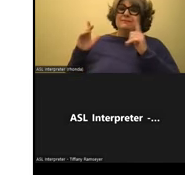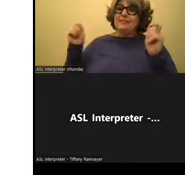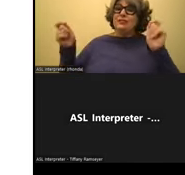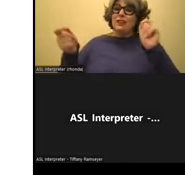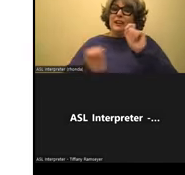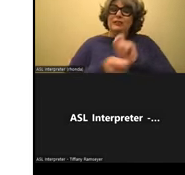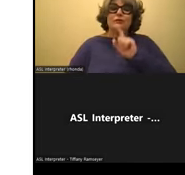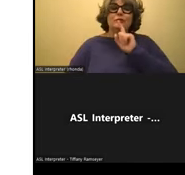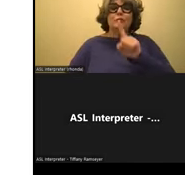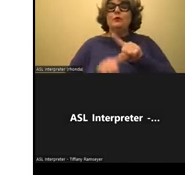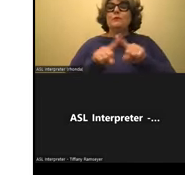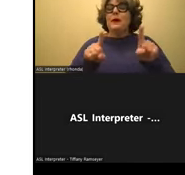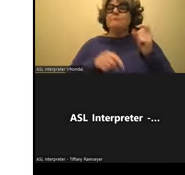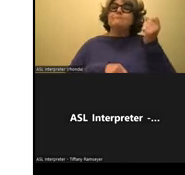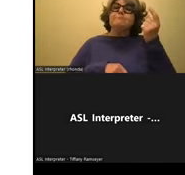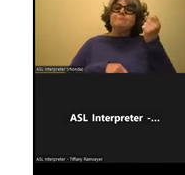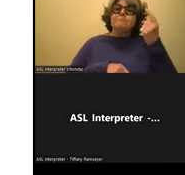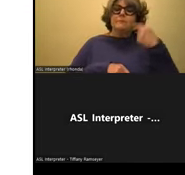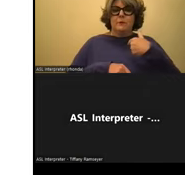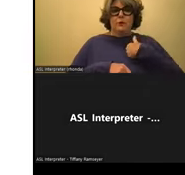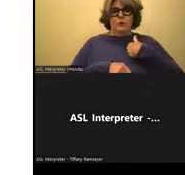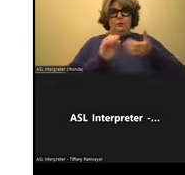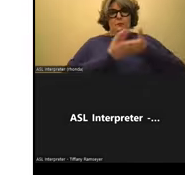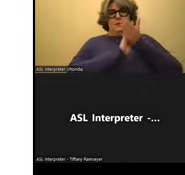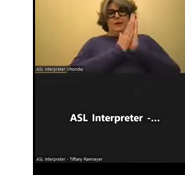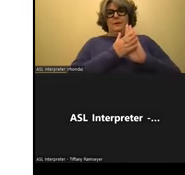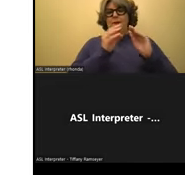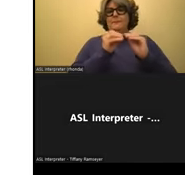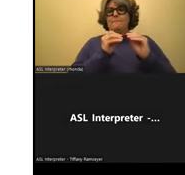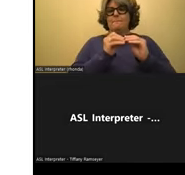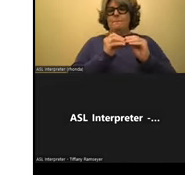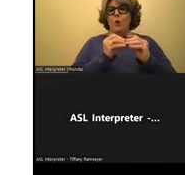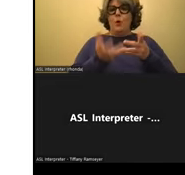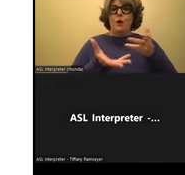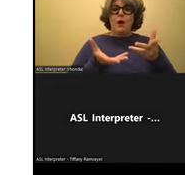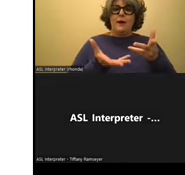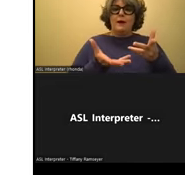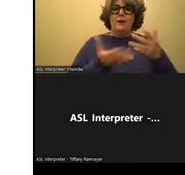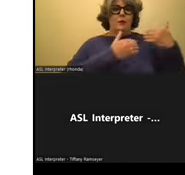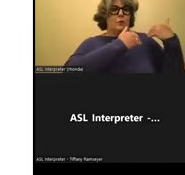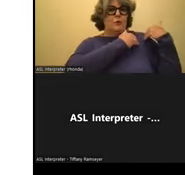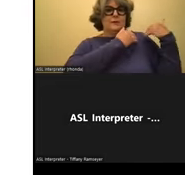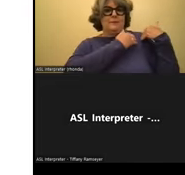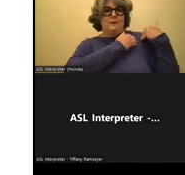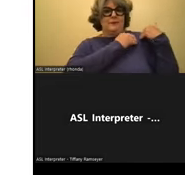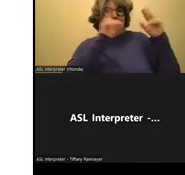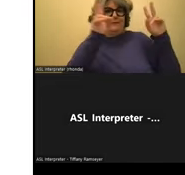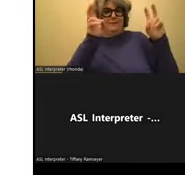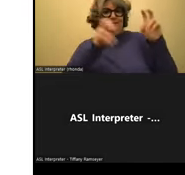it's a lot of you becoming more of a responsible adult.